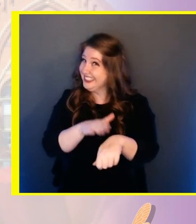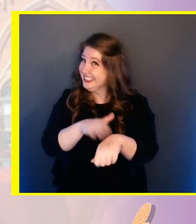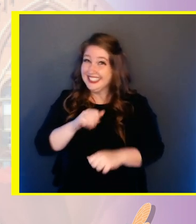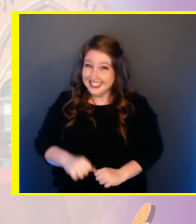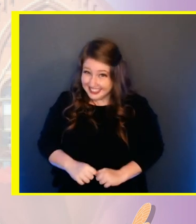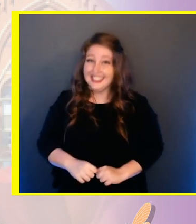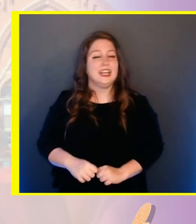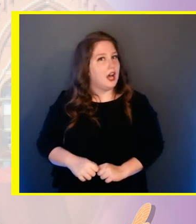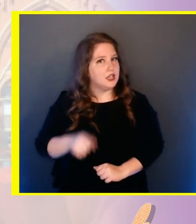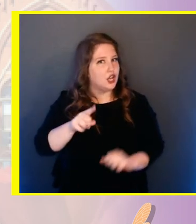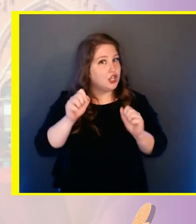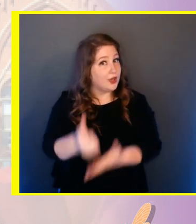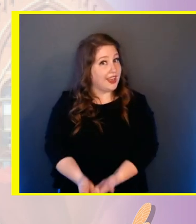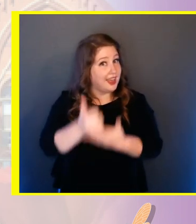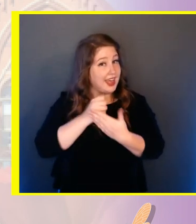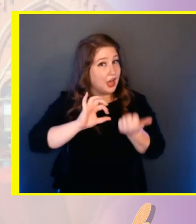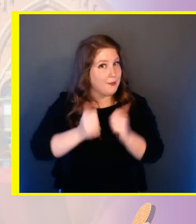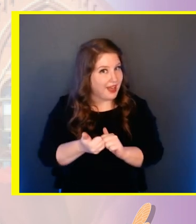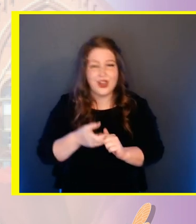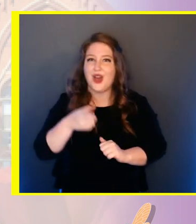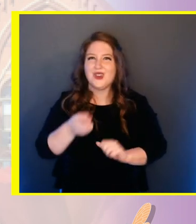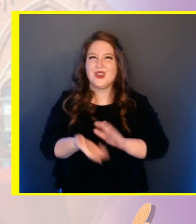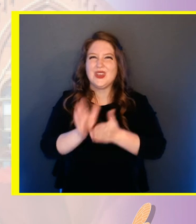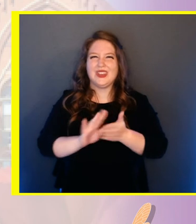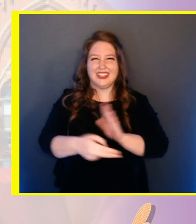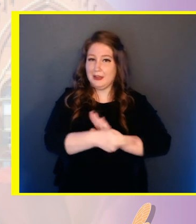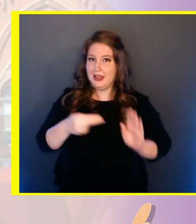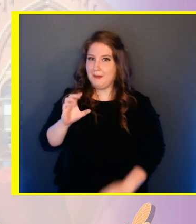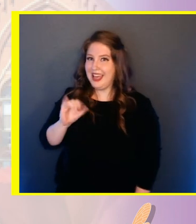even millions of cicadas can be in your neighborhood.